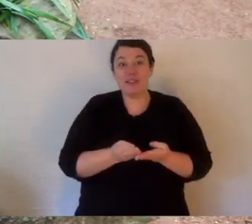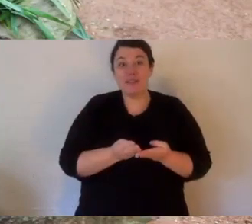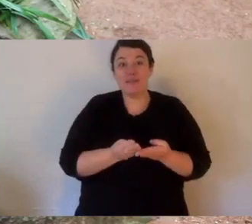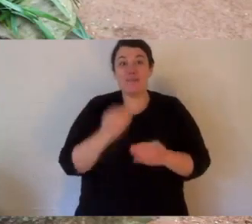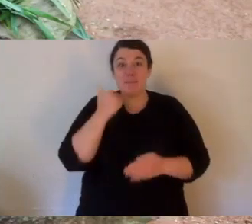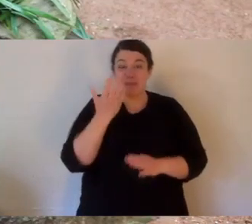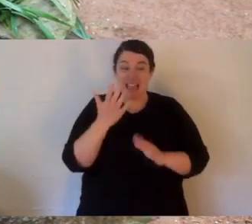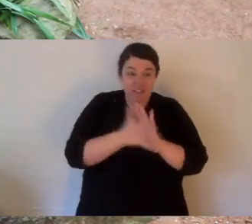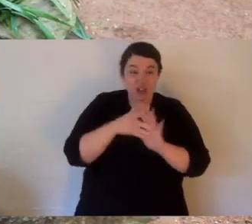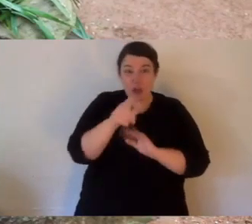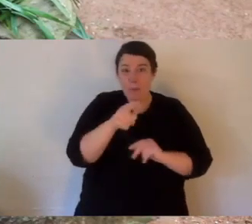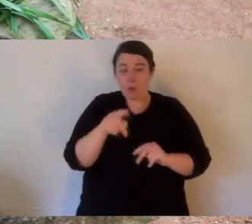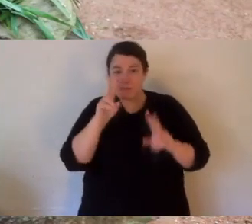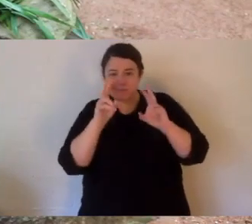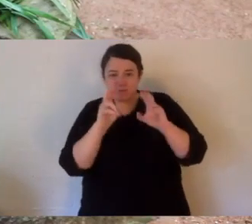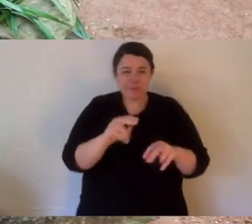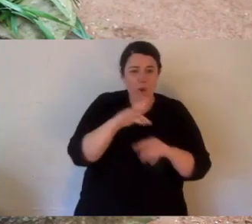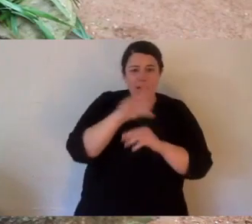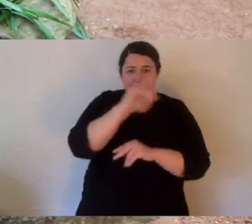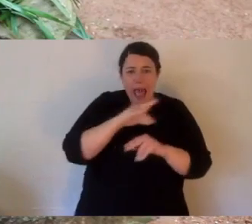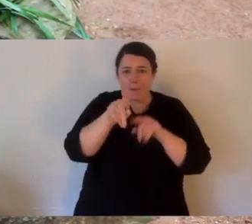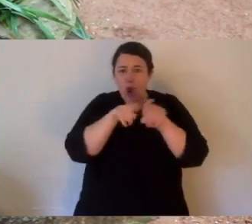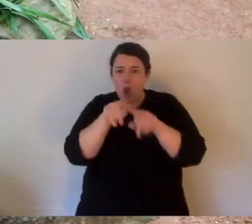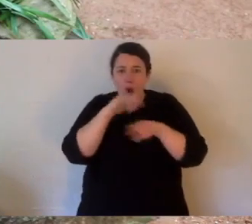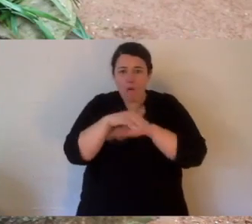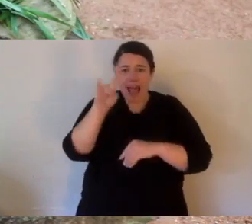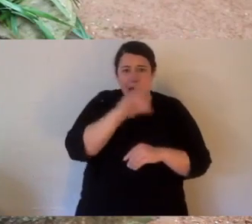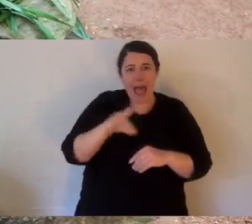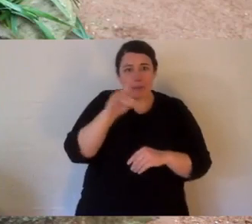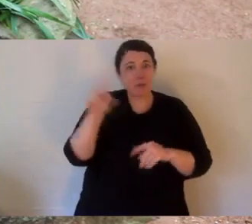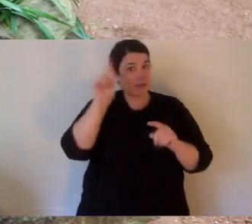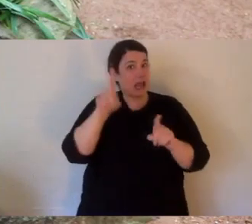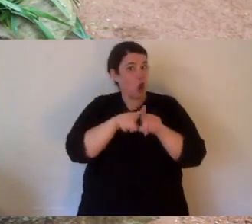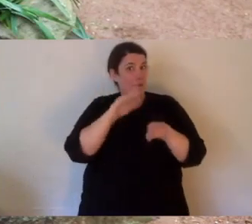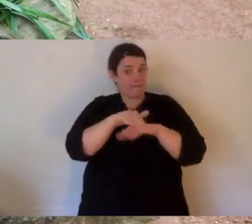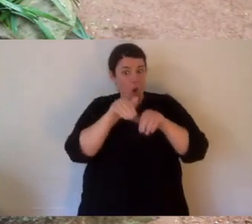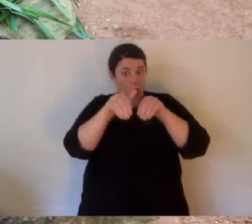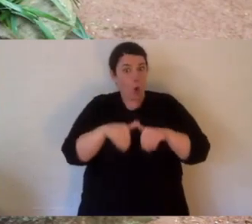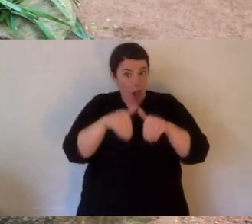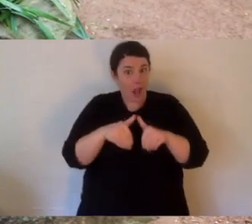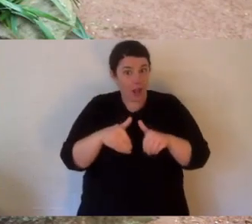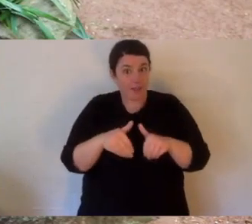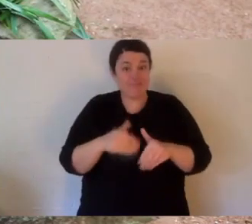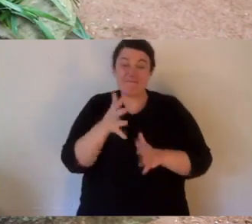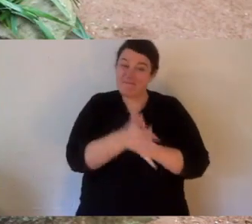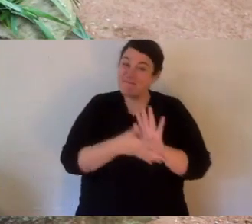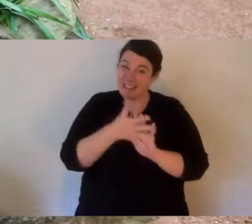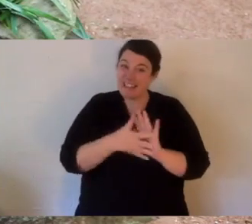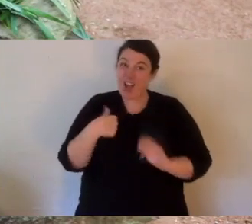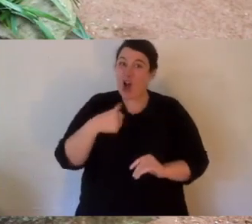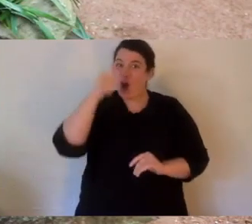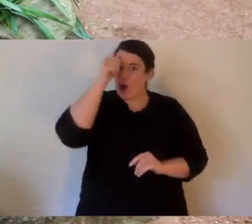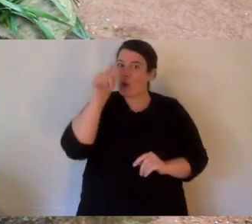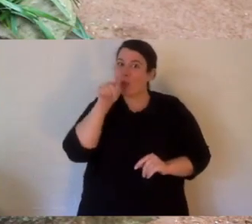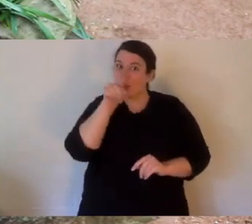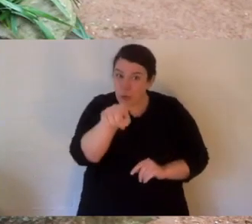People love them because they're the happiest animal on earth. And so, every time your kids do a project on an animal, you learn something about